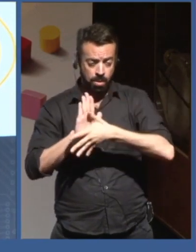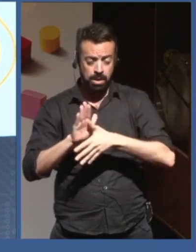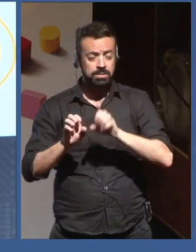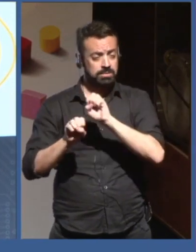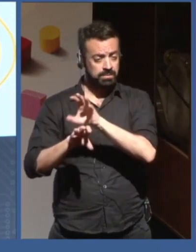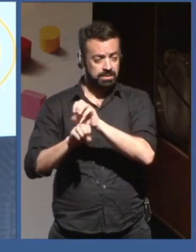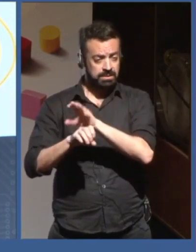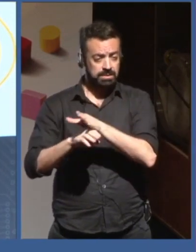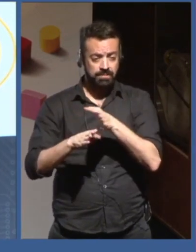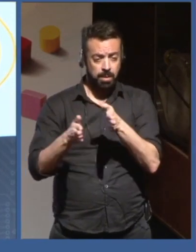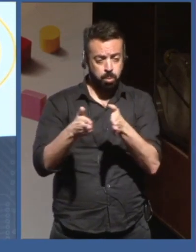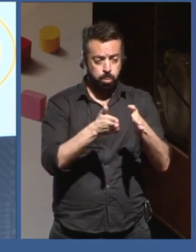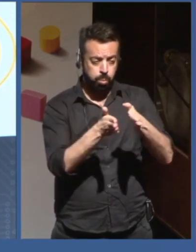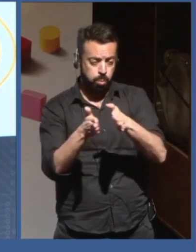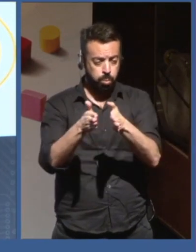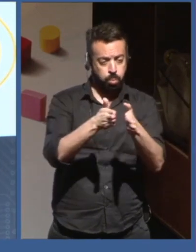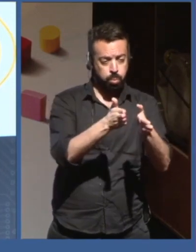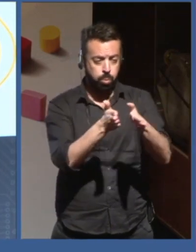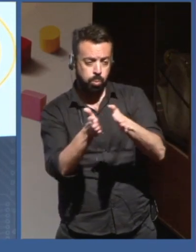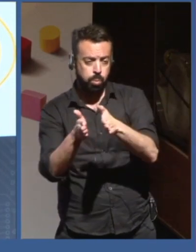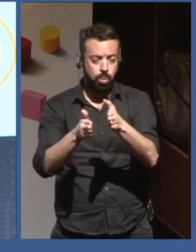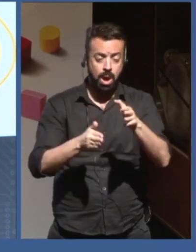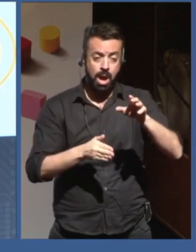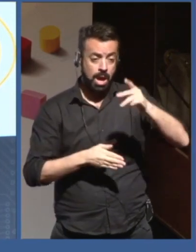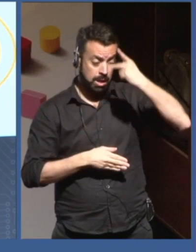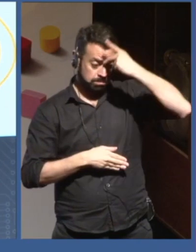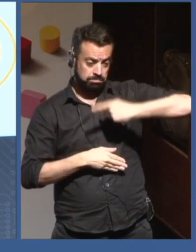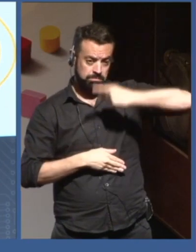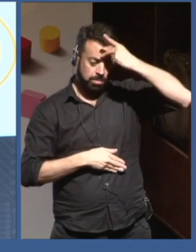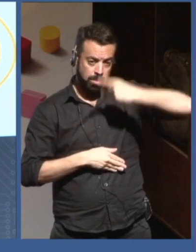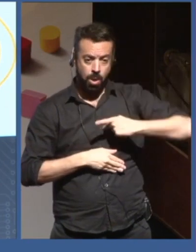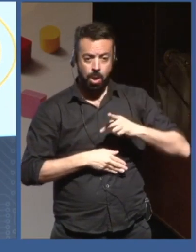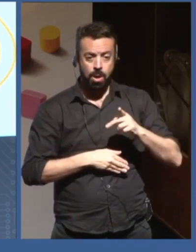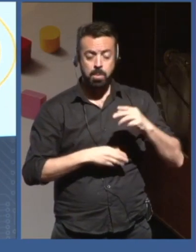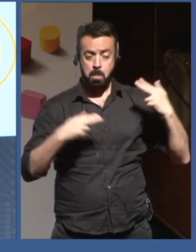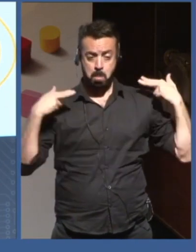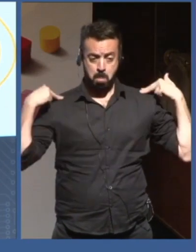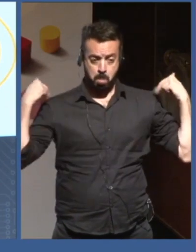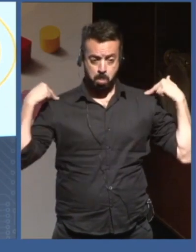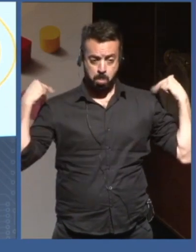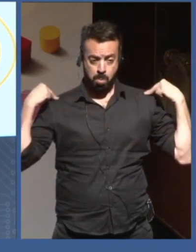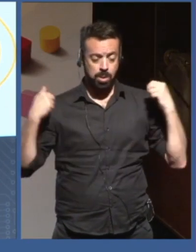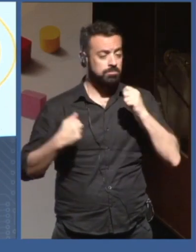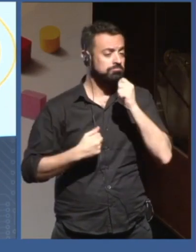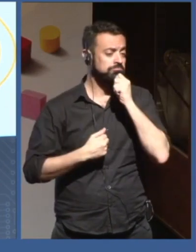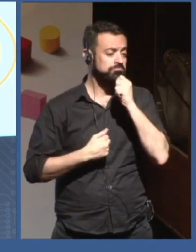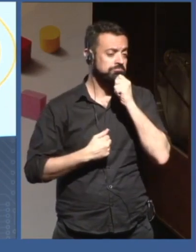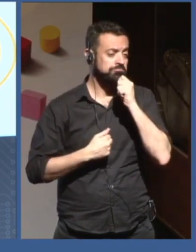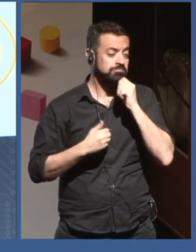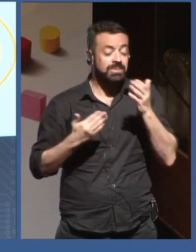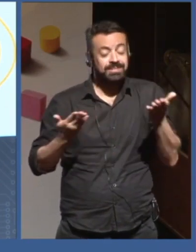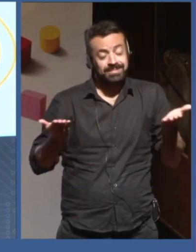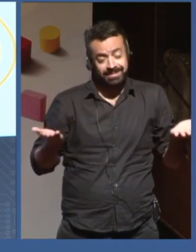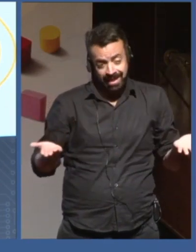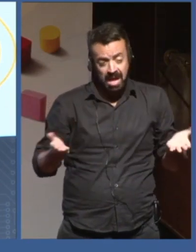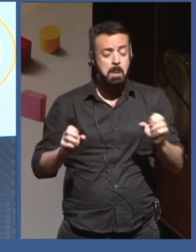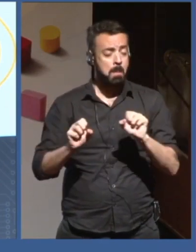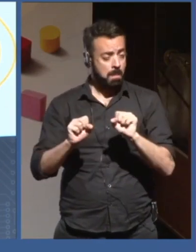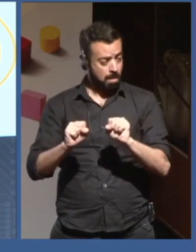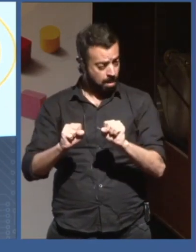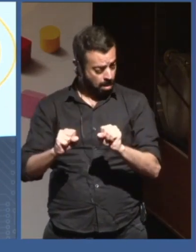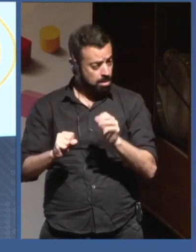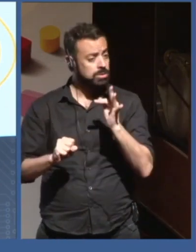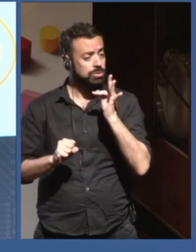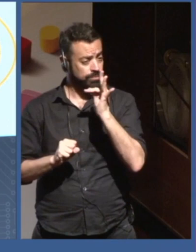because there will be fewer accidents, for instance. And it's not coded, so it's learned through a lot